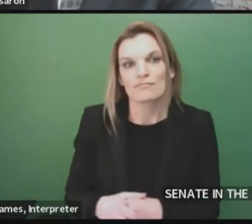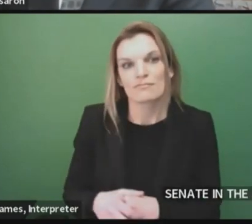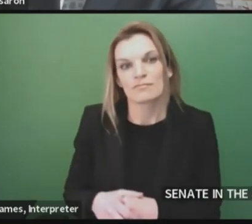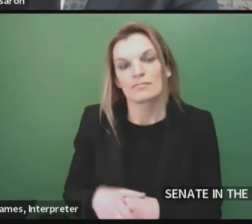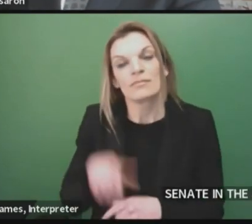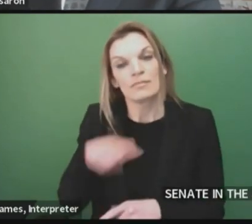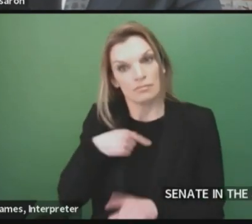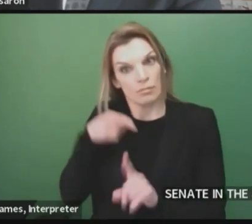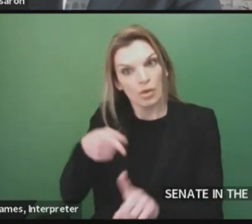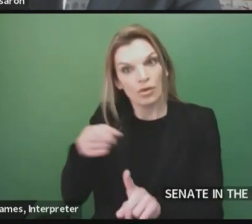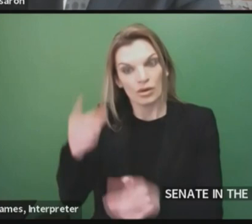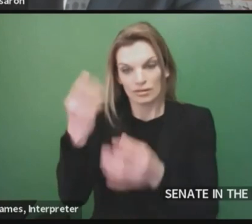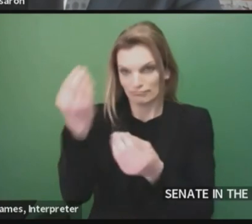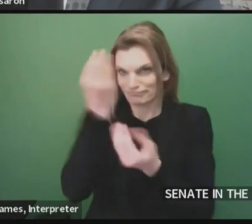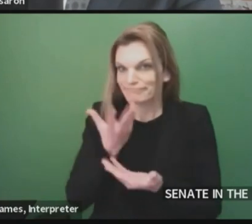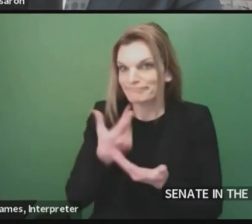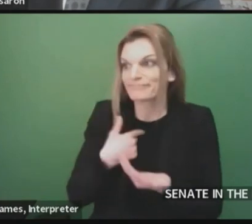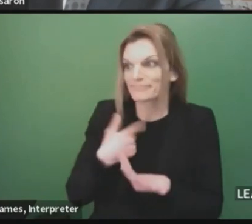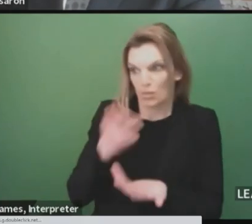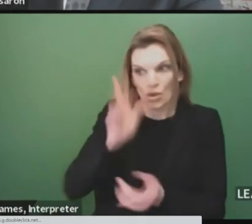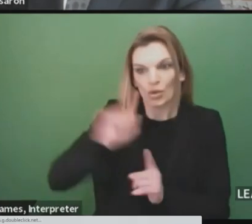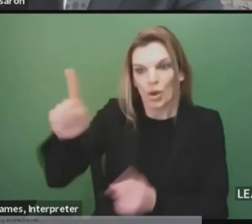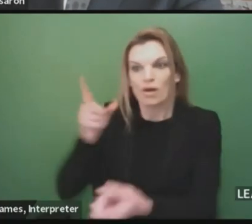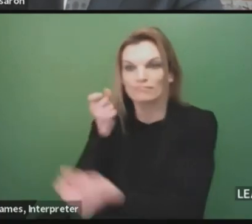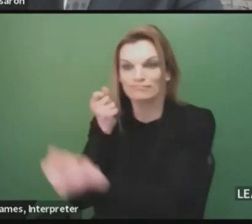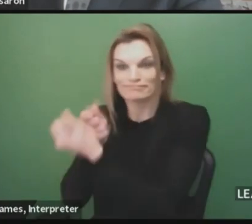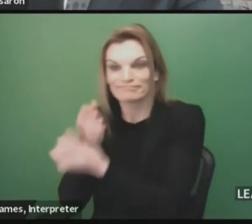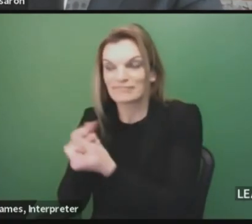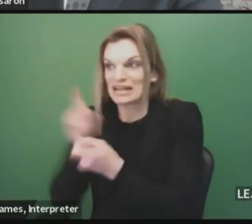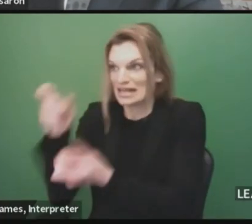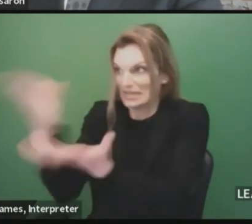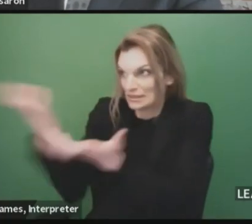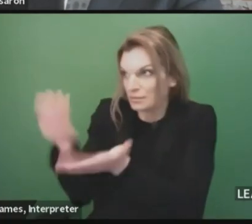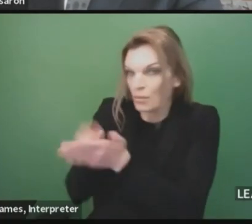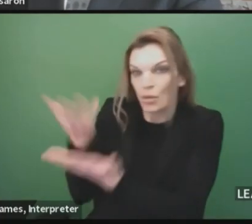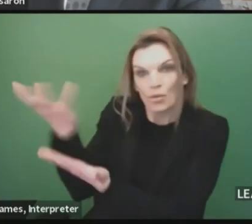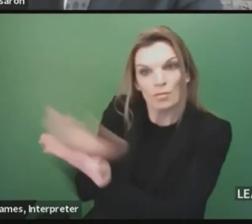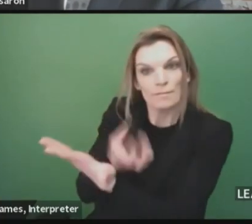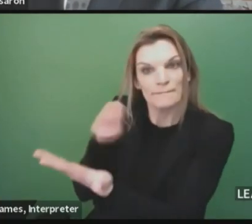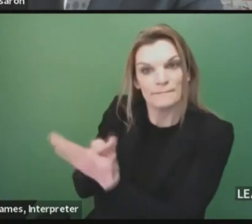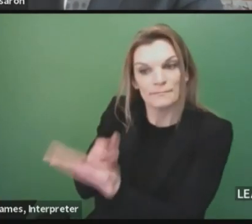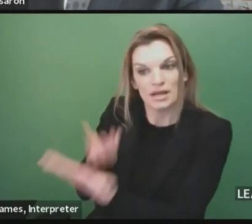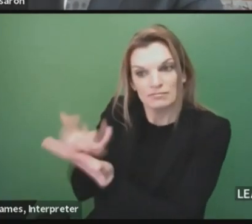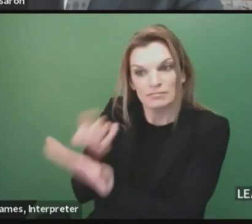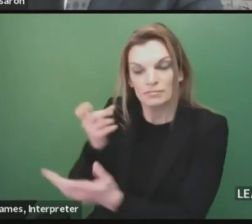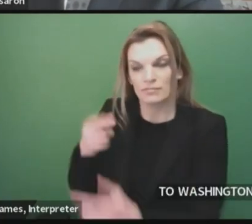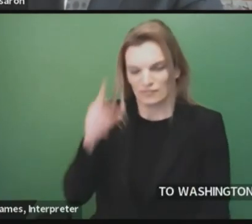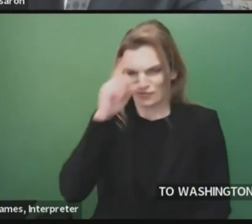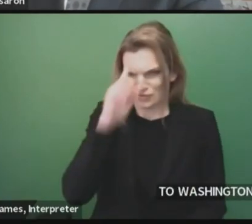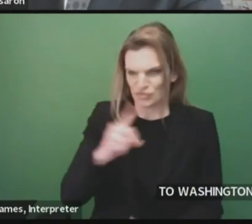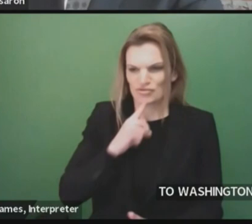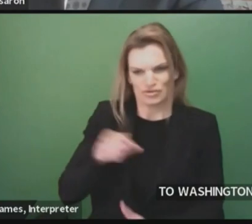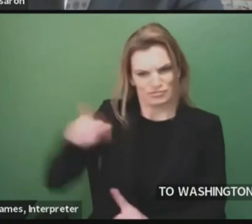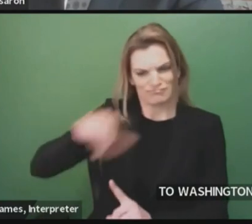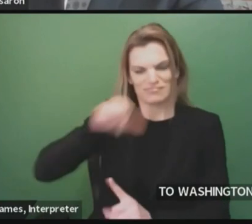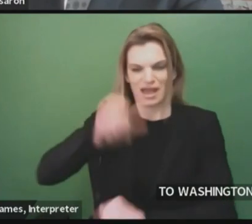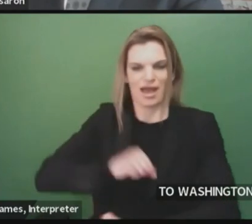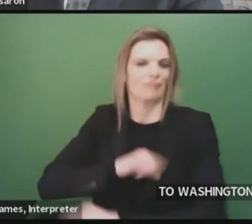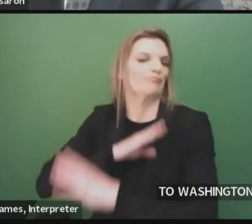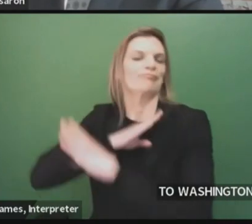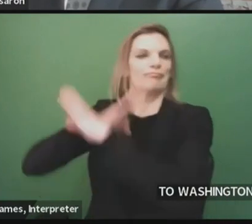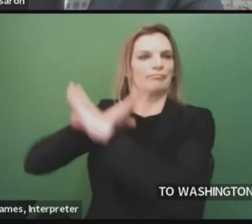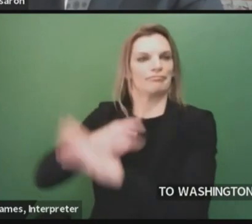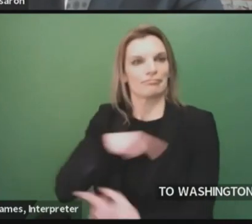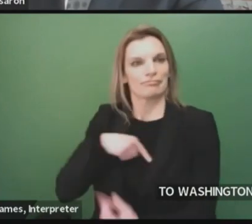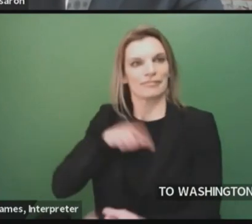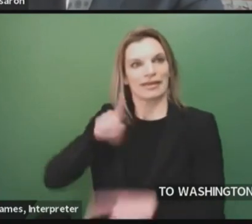there to advocate for more resources. So I'm sure that they wouldn't stand in the way of us putting these dollars into work and run